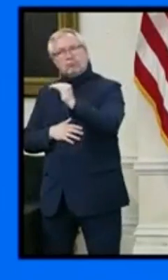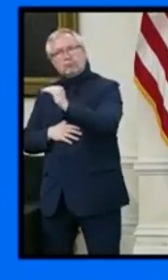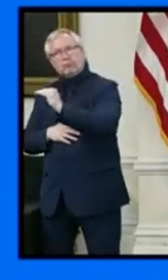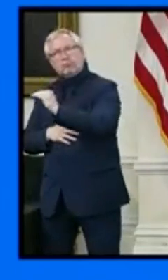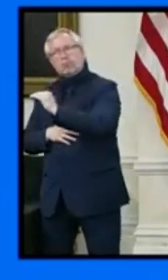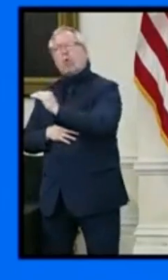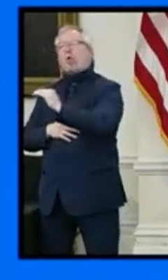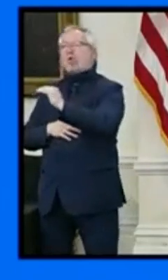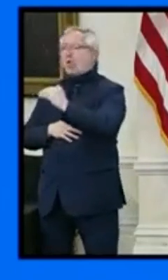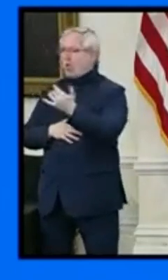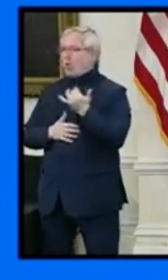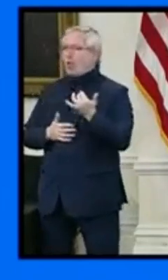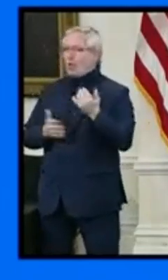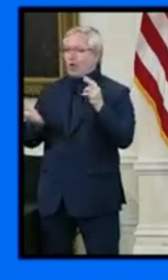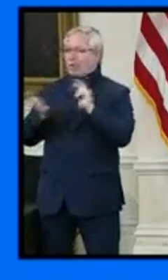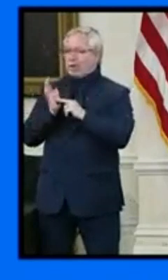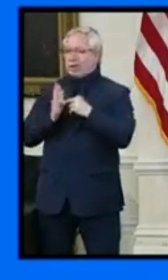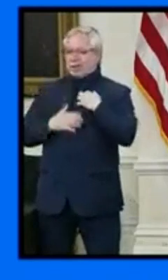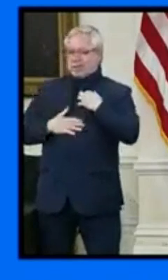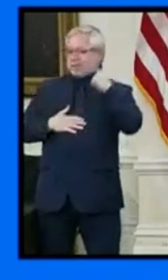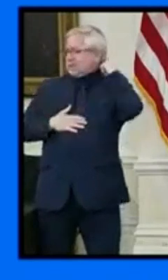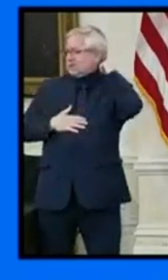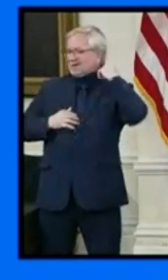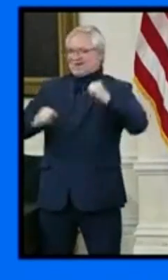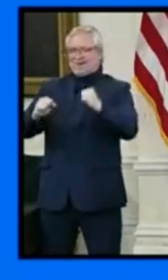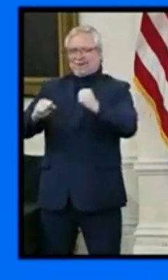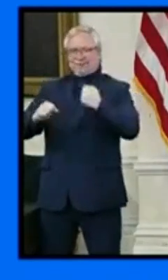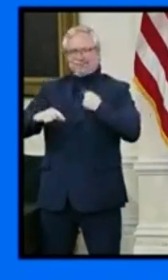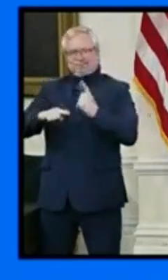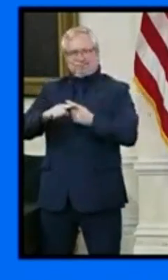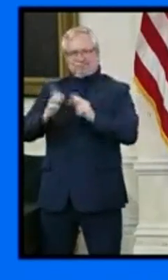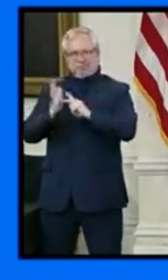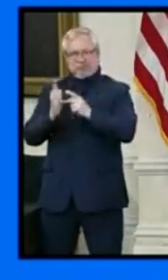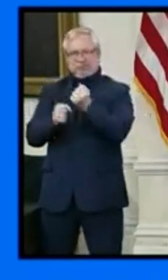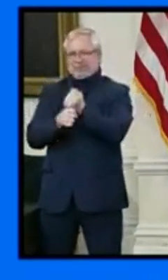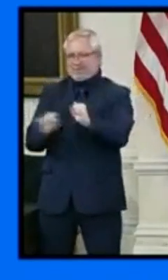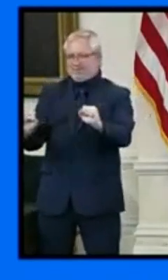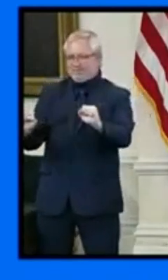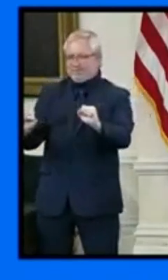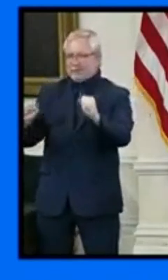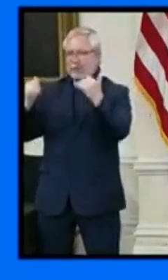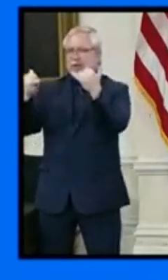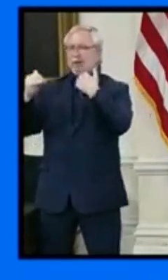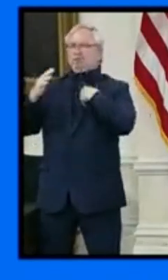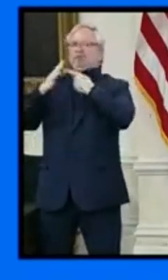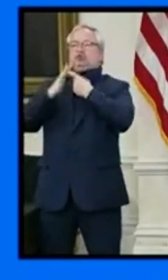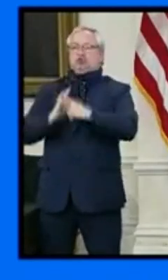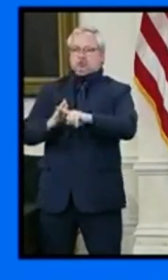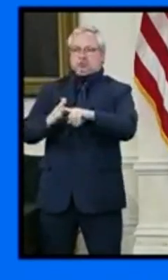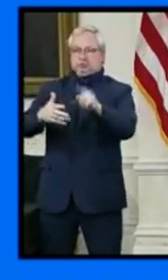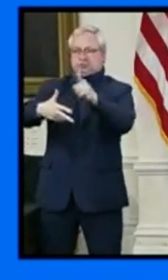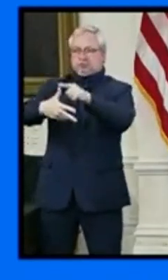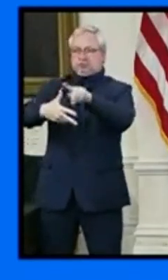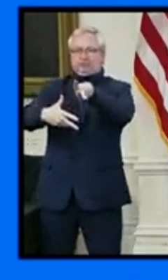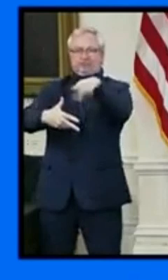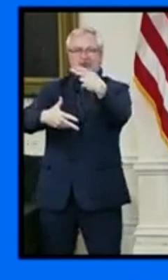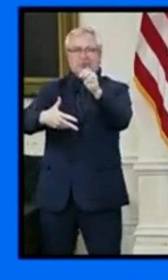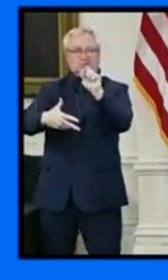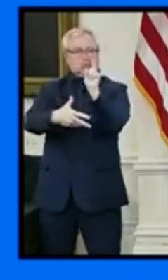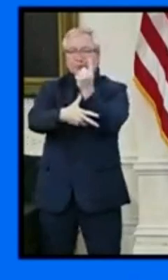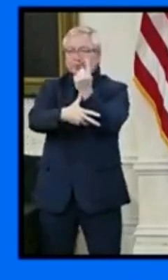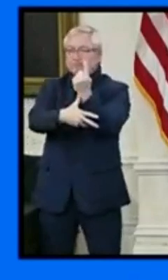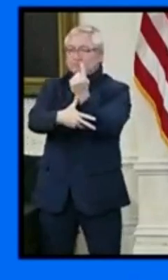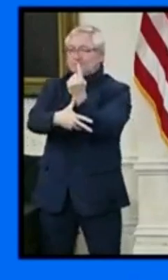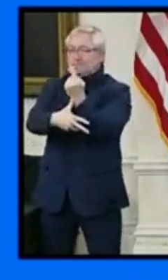cautiously and safely begin stage one of the recovery plan. Effective this Friday,